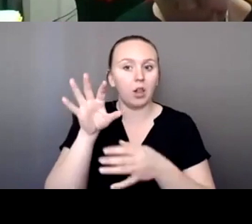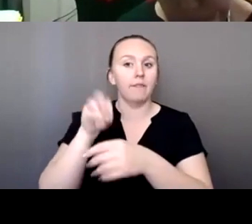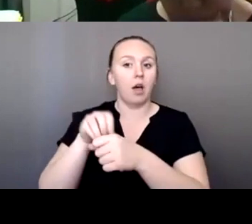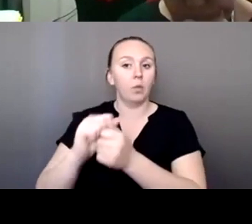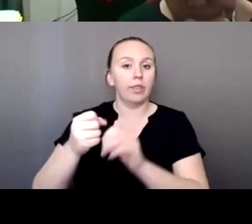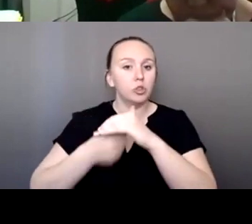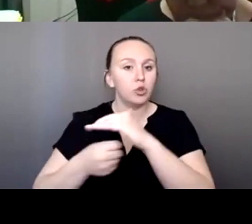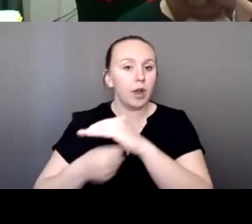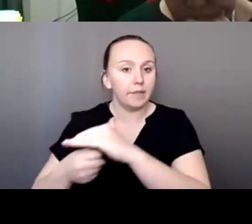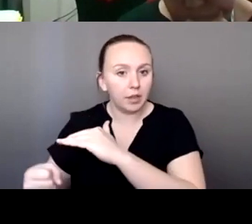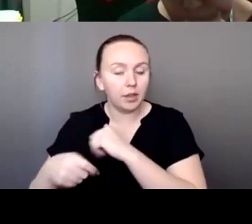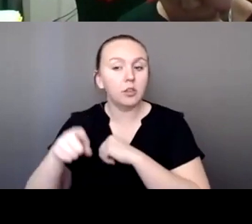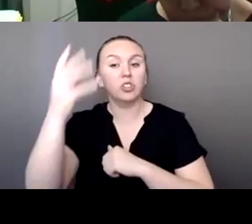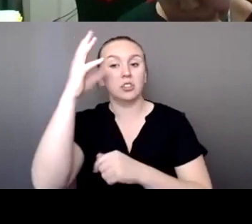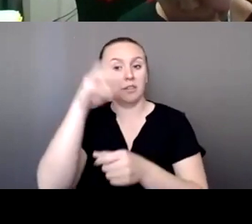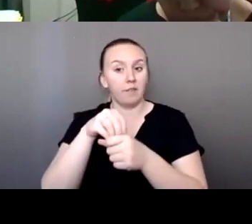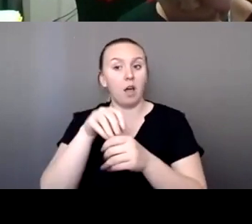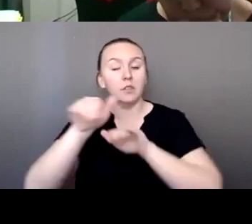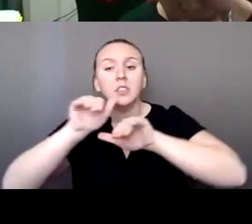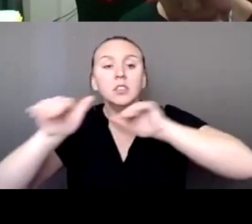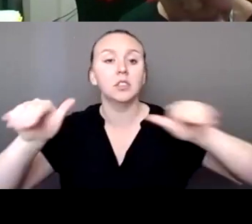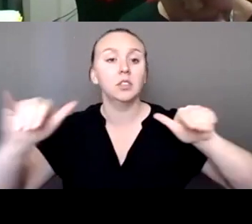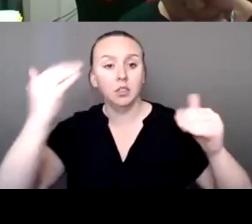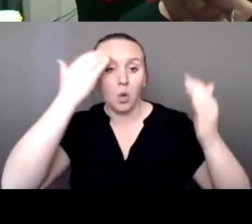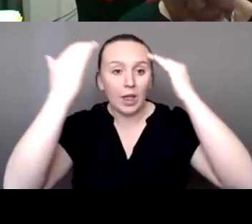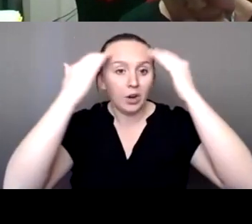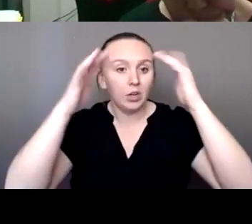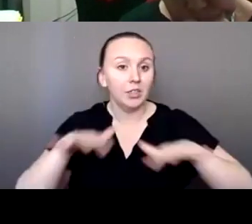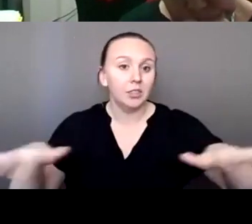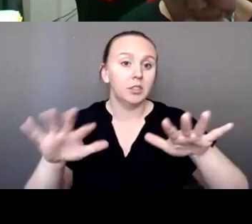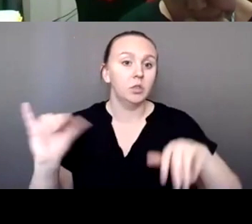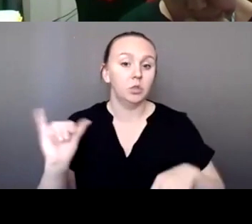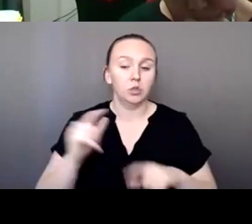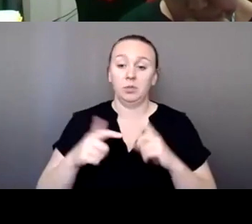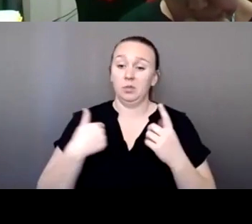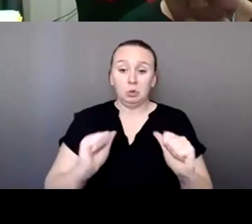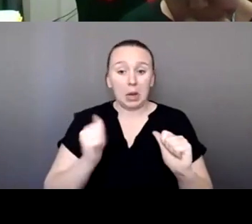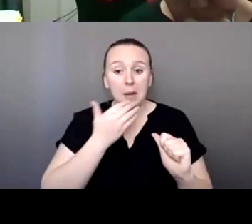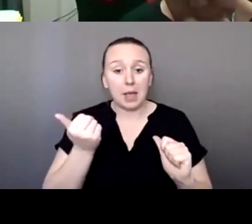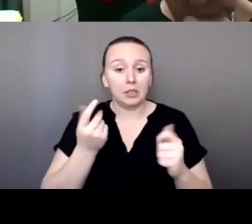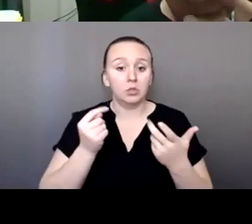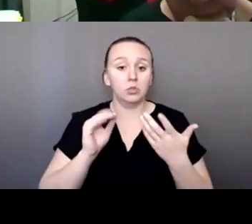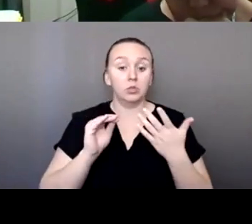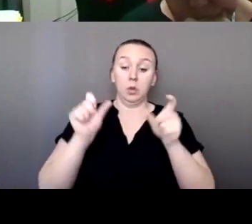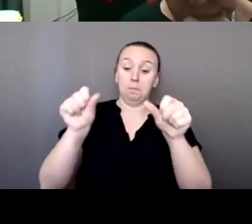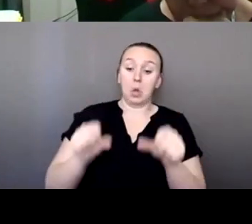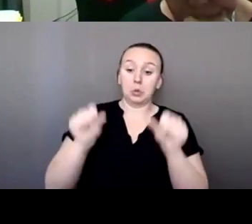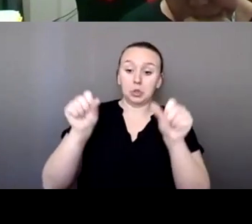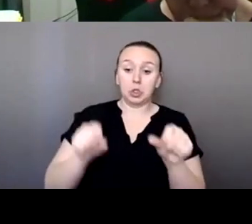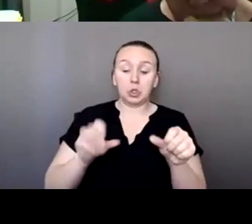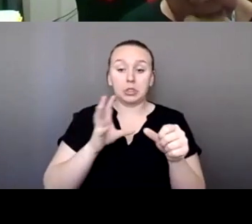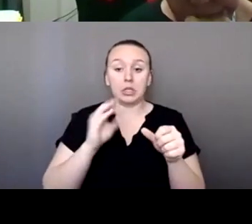a lot of awareness for us too. And, um, but we just try our best to keep pushing our posters, pushing